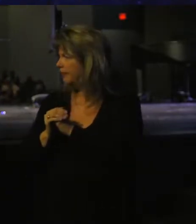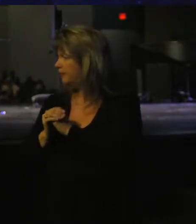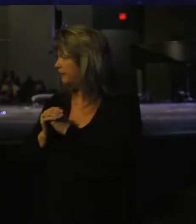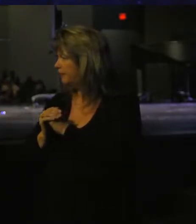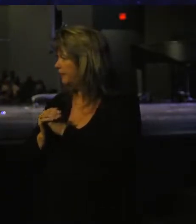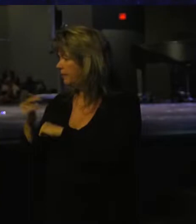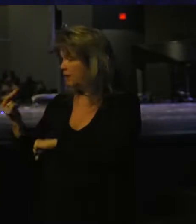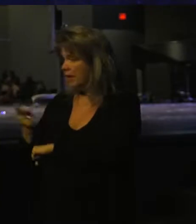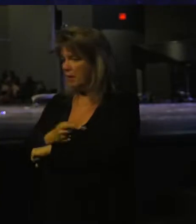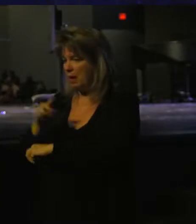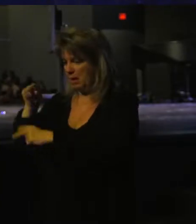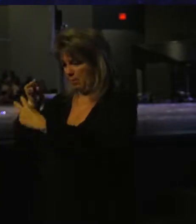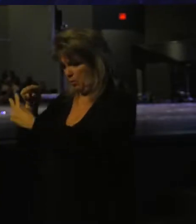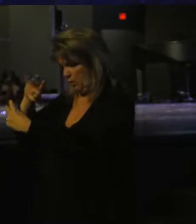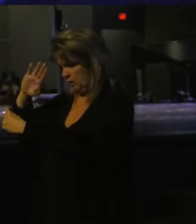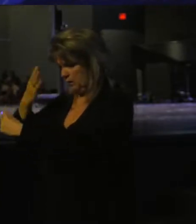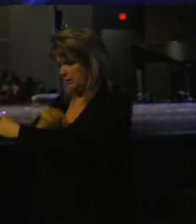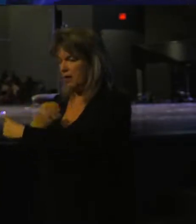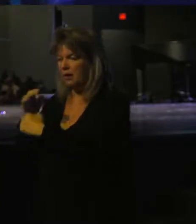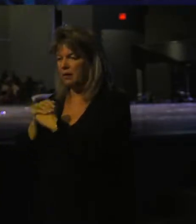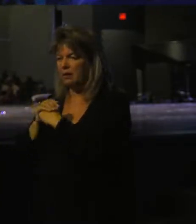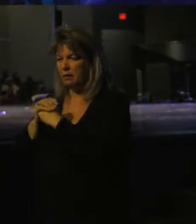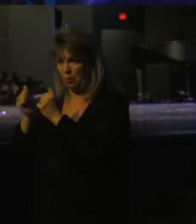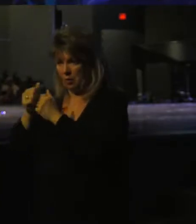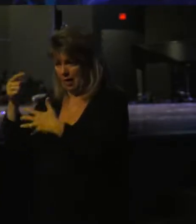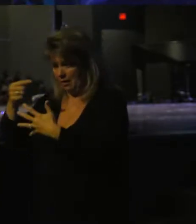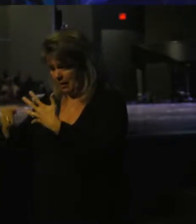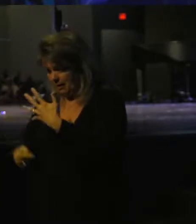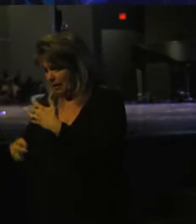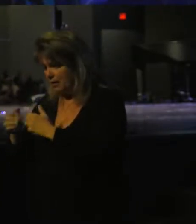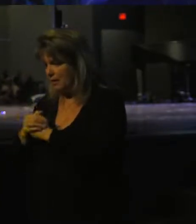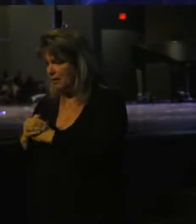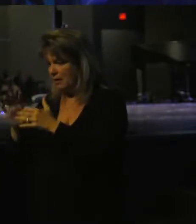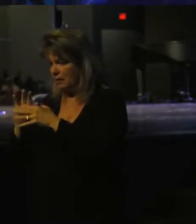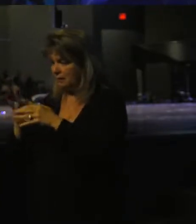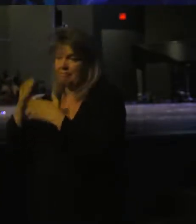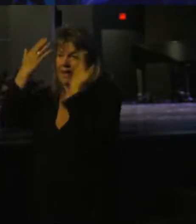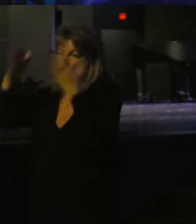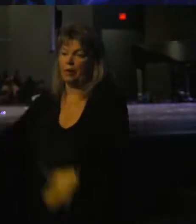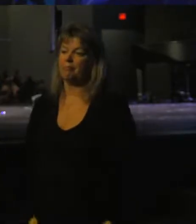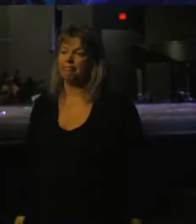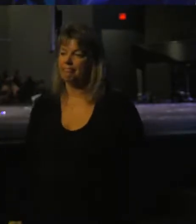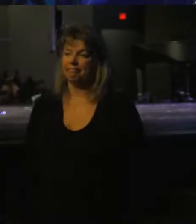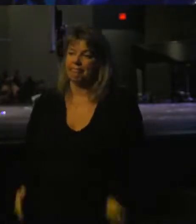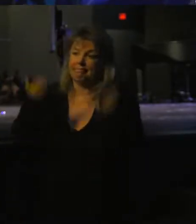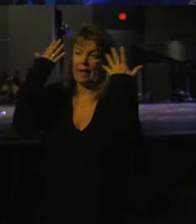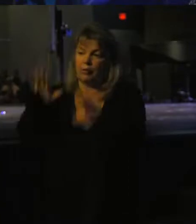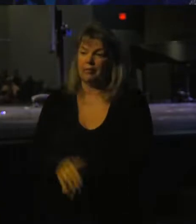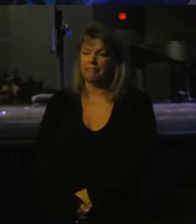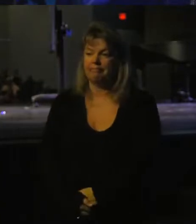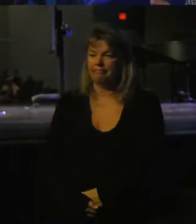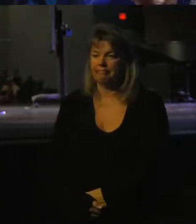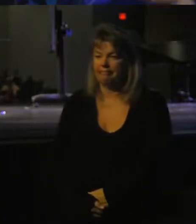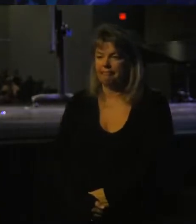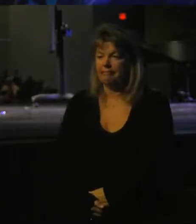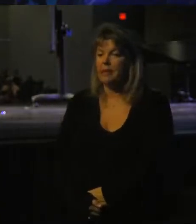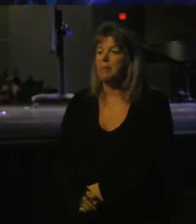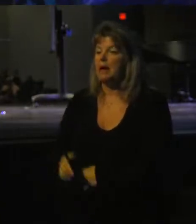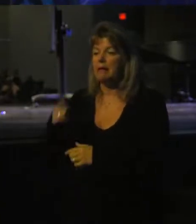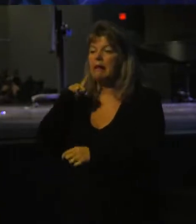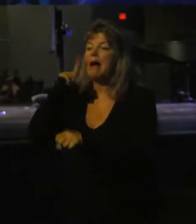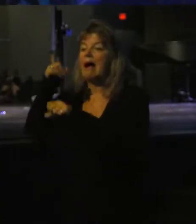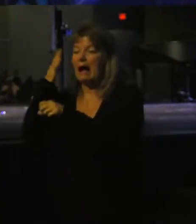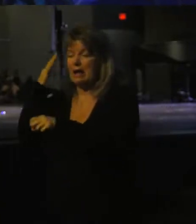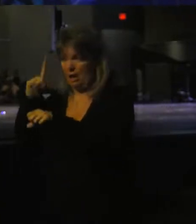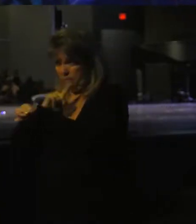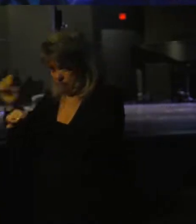And Abraham looks at his son without all the details, and he essentially says, I don't know, son, I don't know, but what I do know